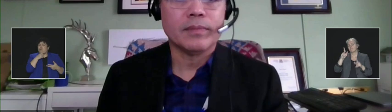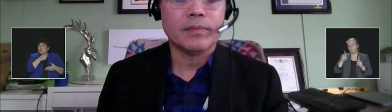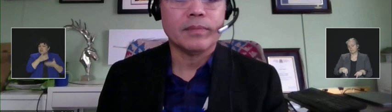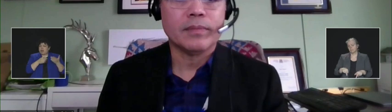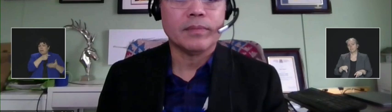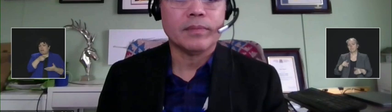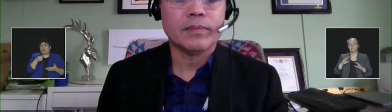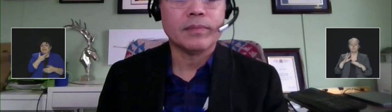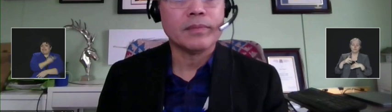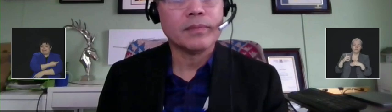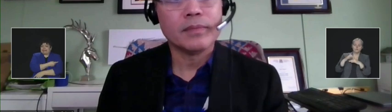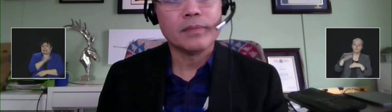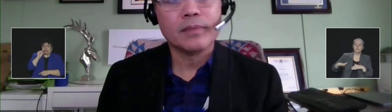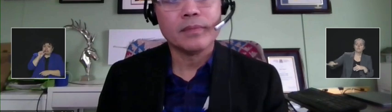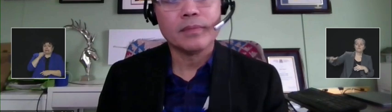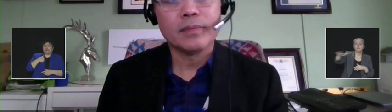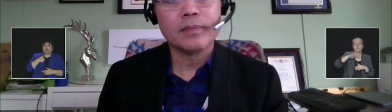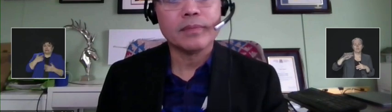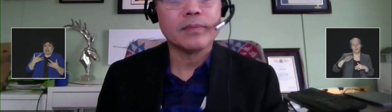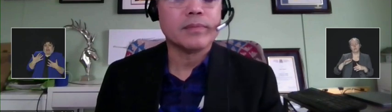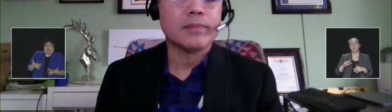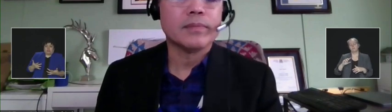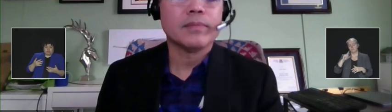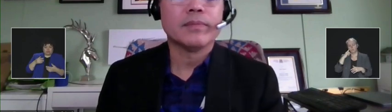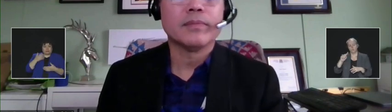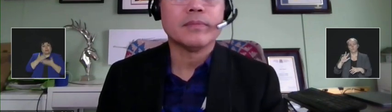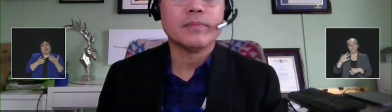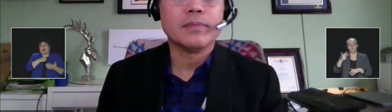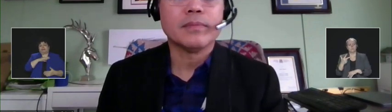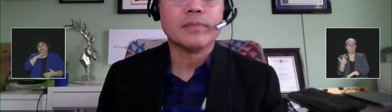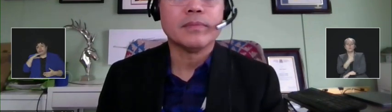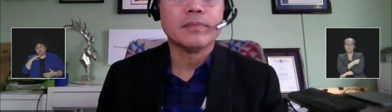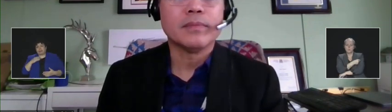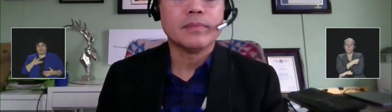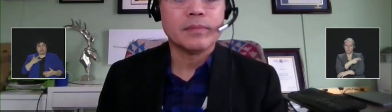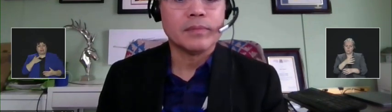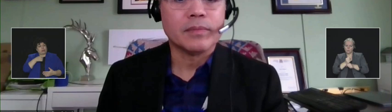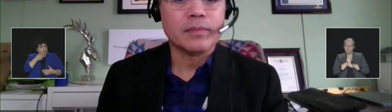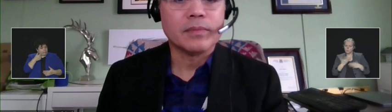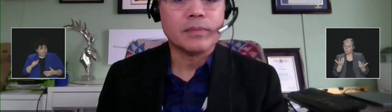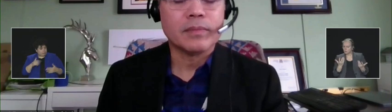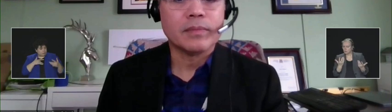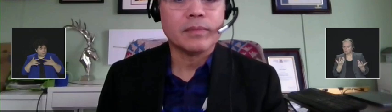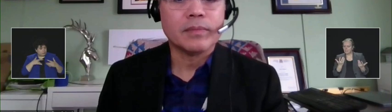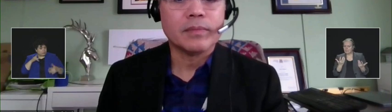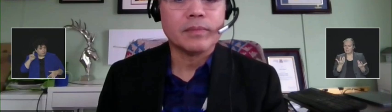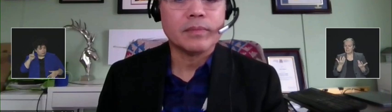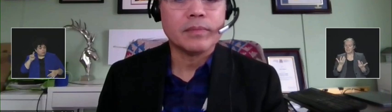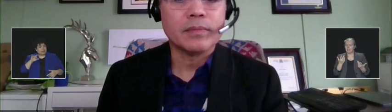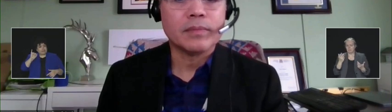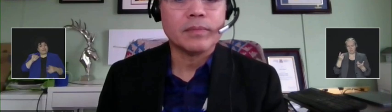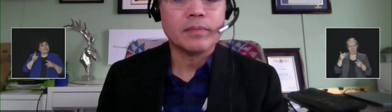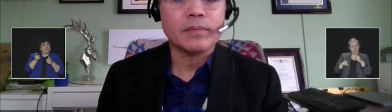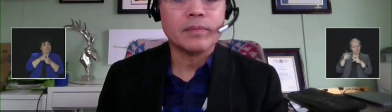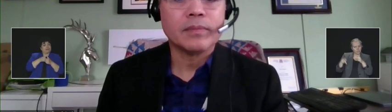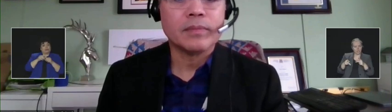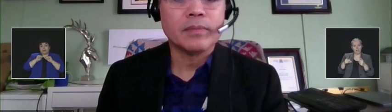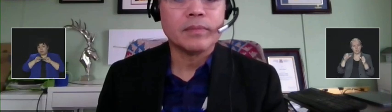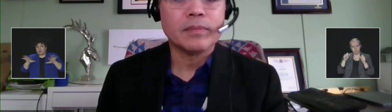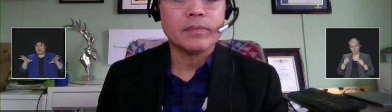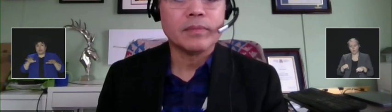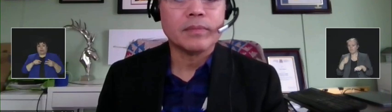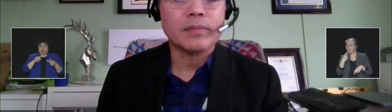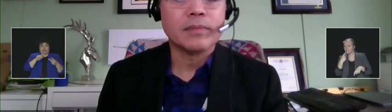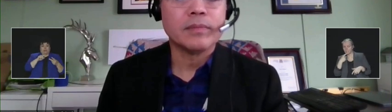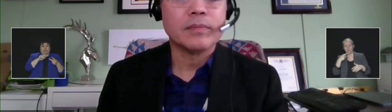the fatigue, but I'm wondering if access has been a concern or if anything has changed since the initial rollout of the first